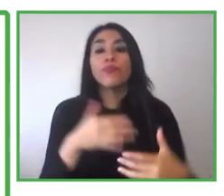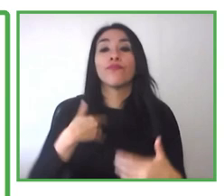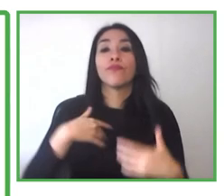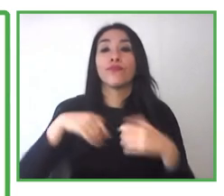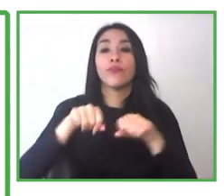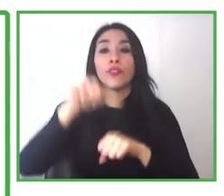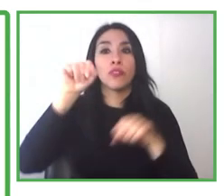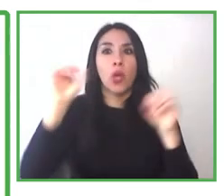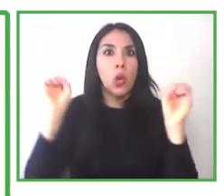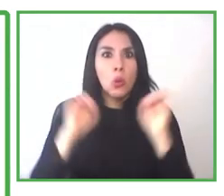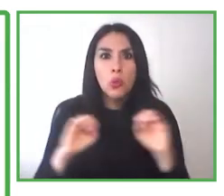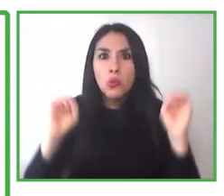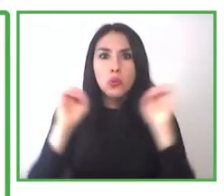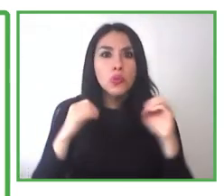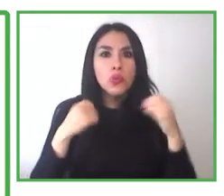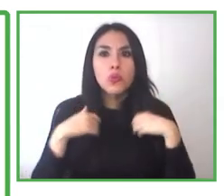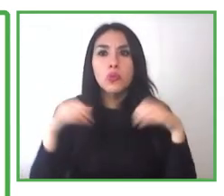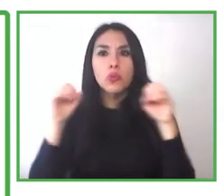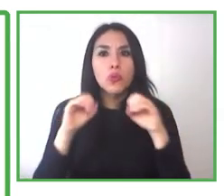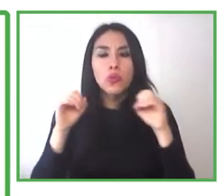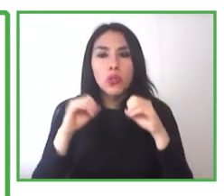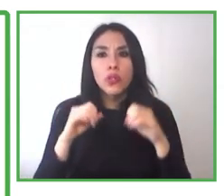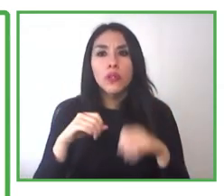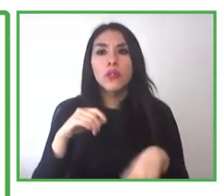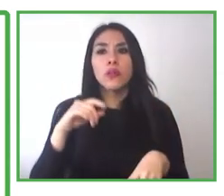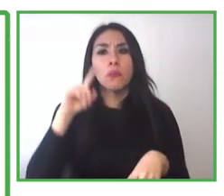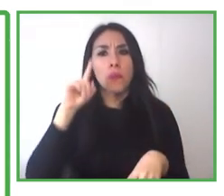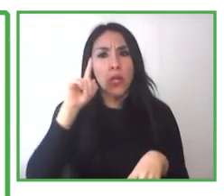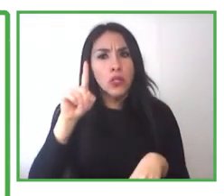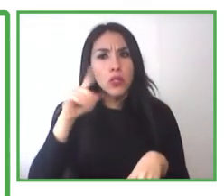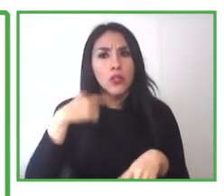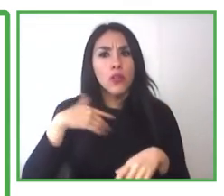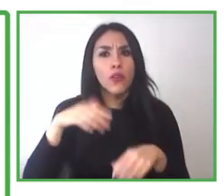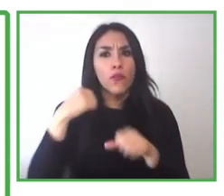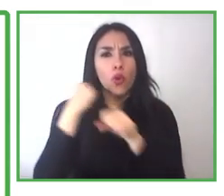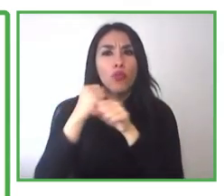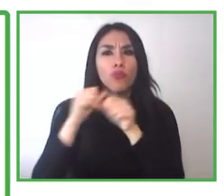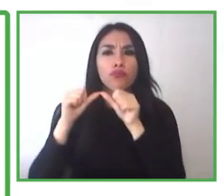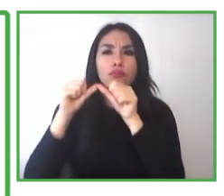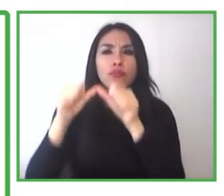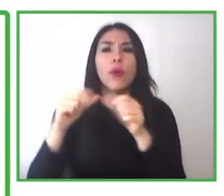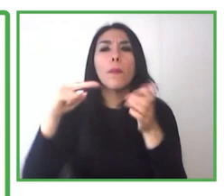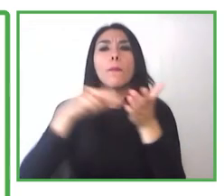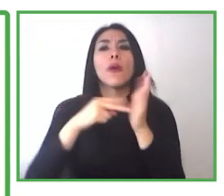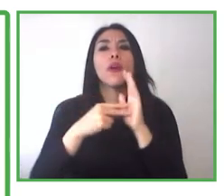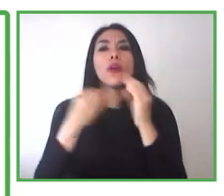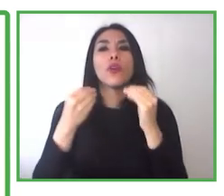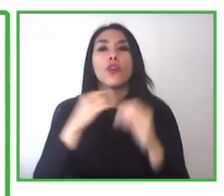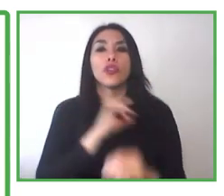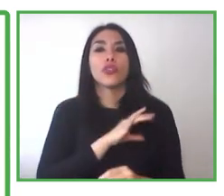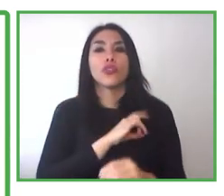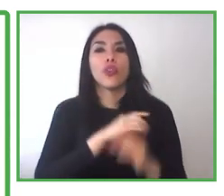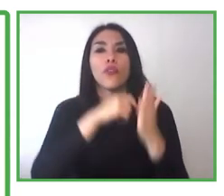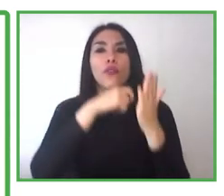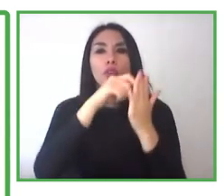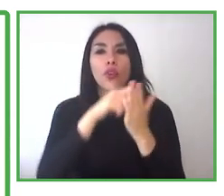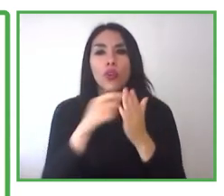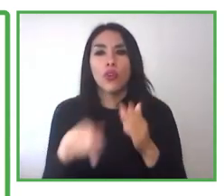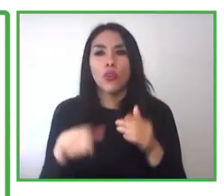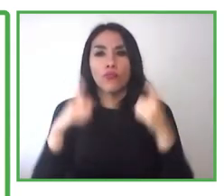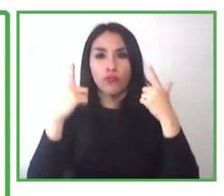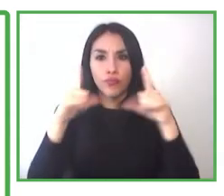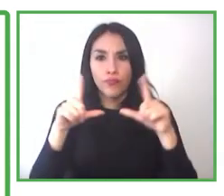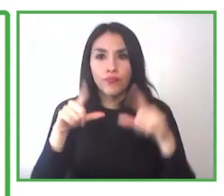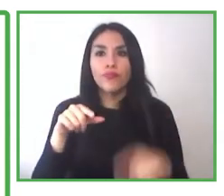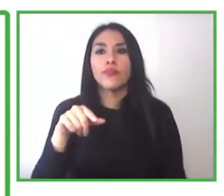value of Chile Valora, recognises non-formal trade. Now, but what have we done and